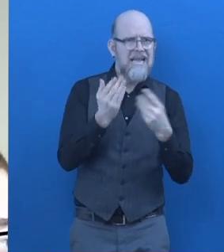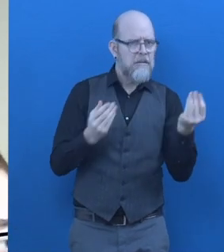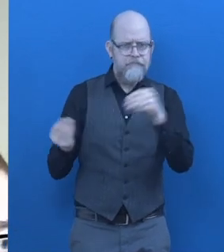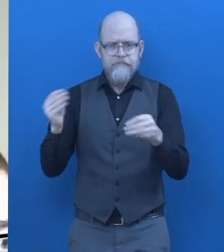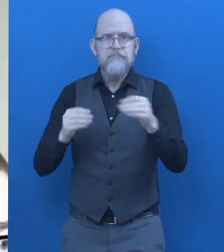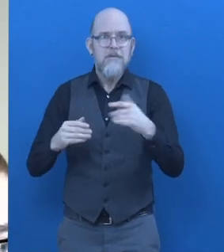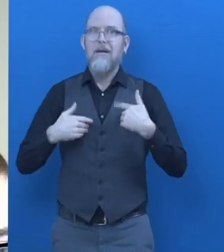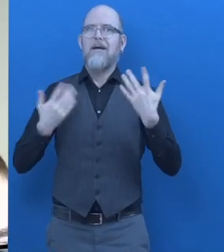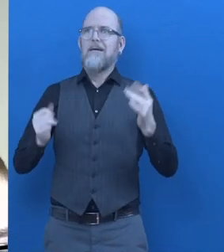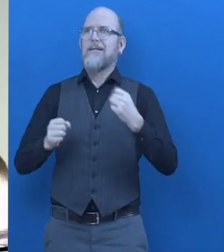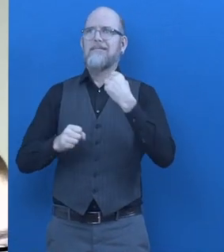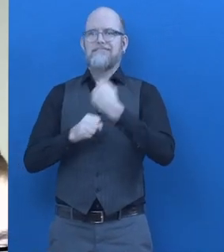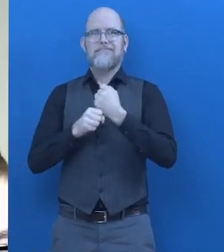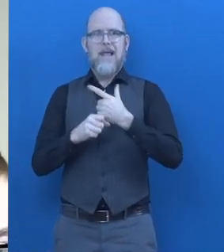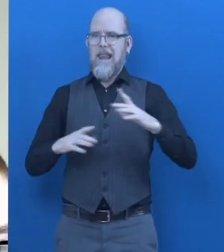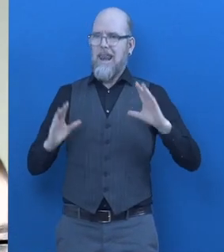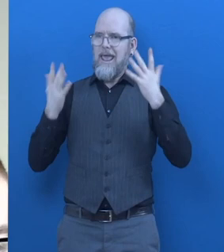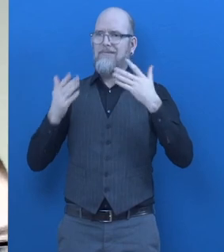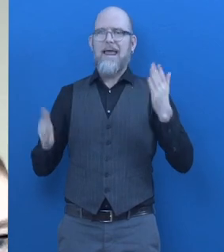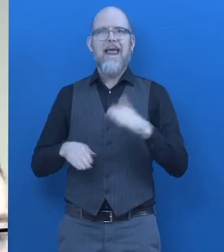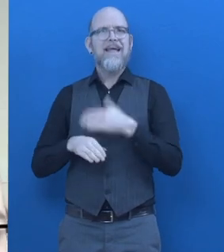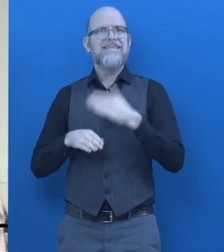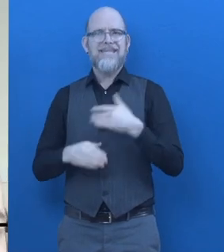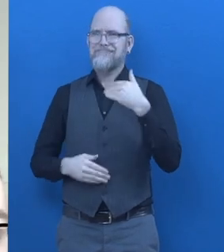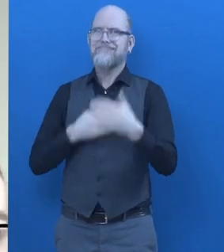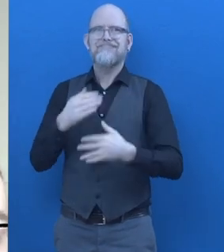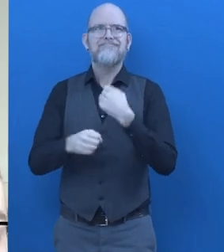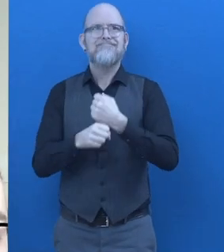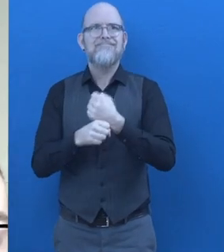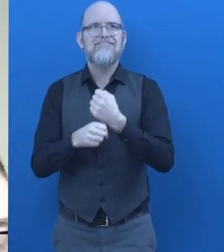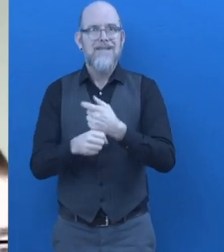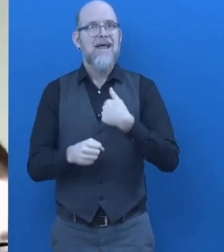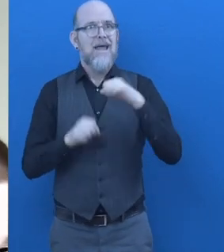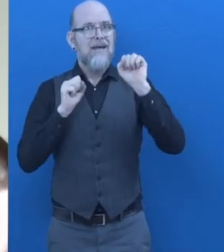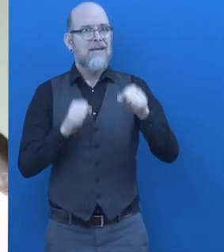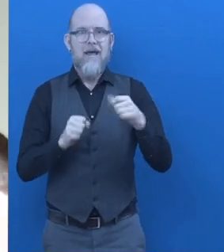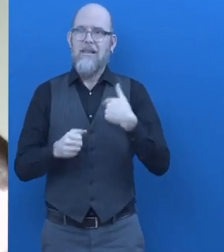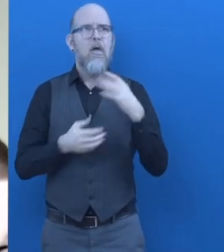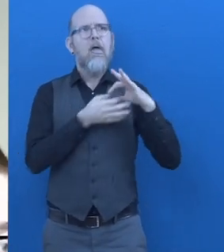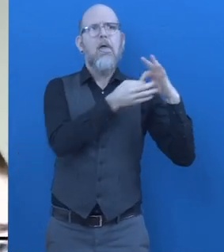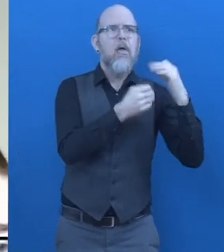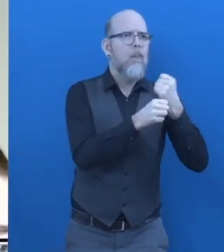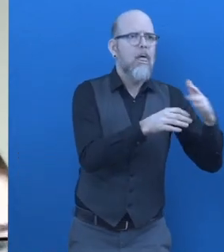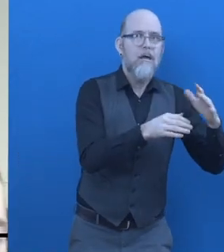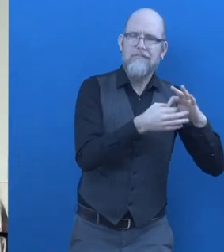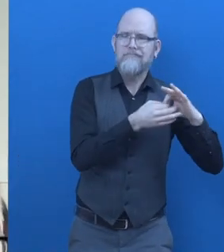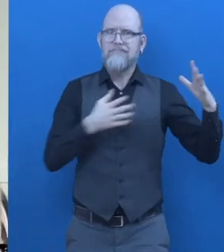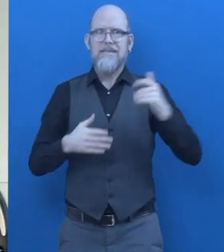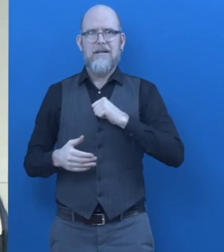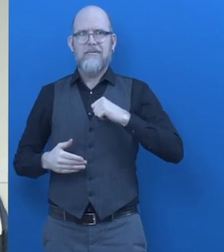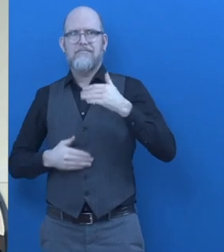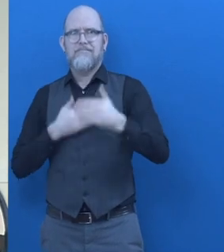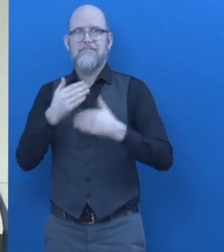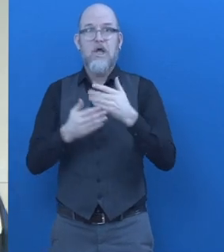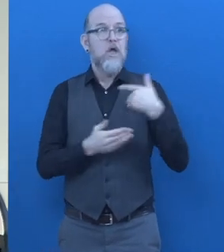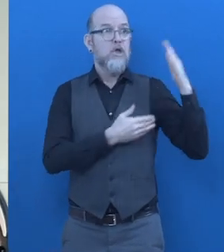my life a lot easier and allows me to do my job as independently as possible. I think without this service,